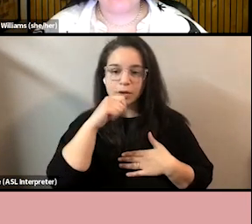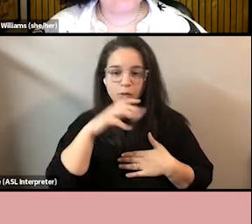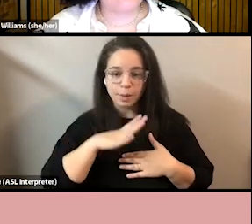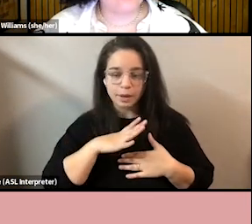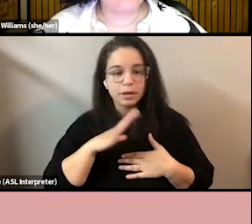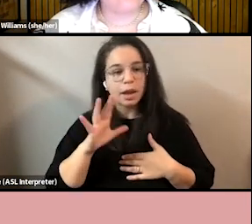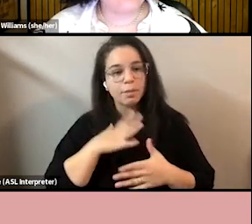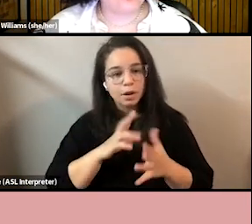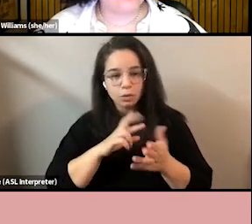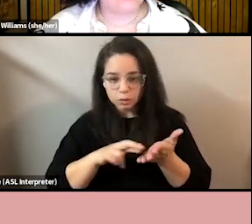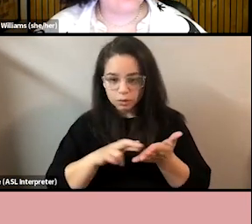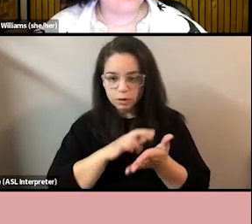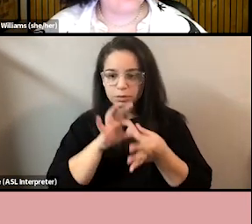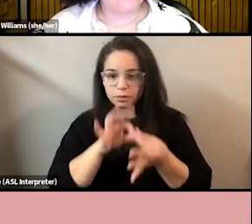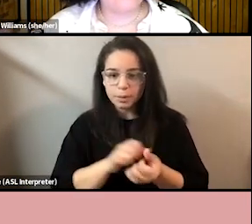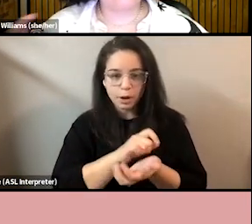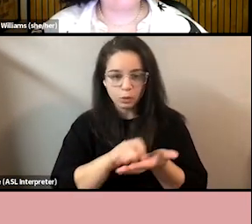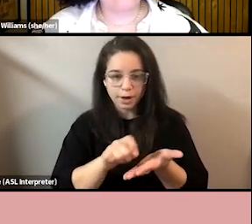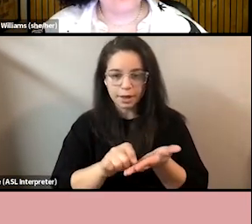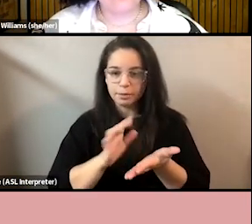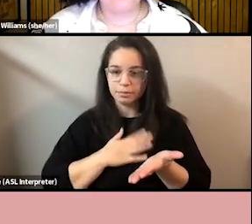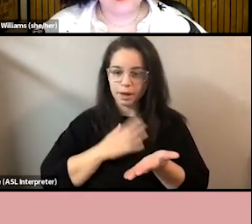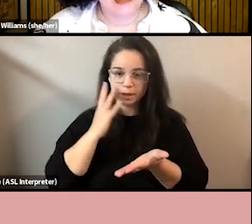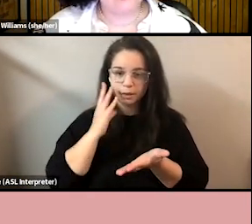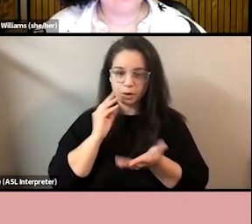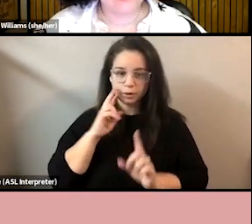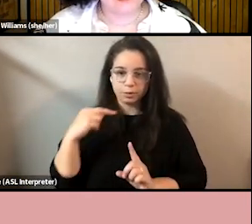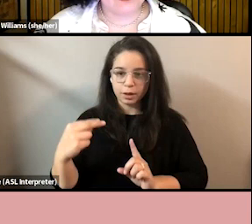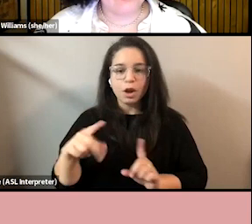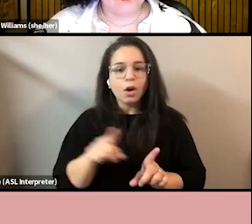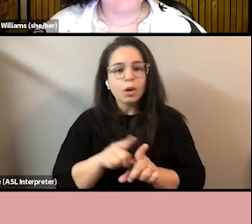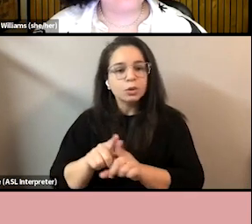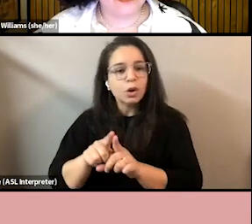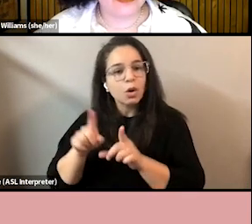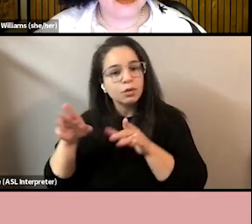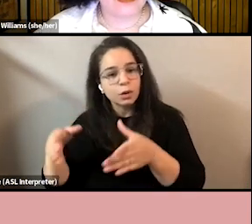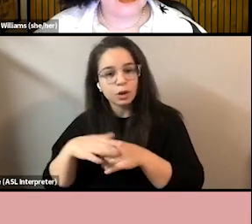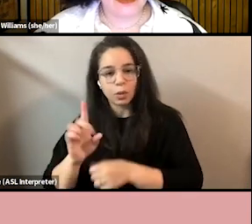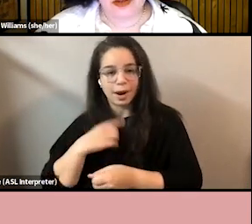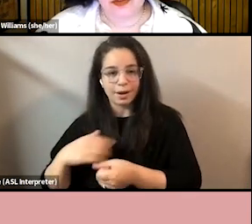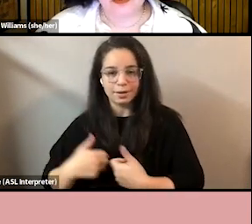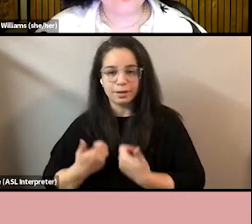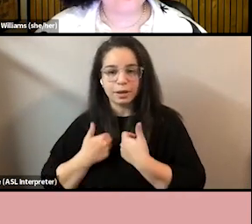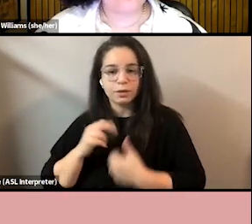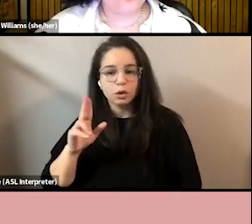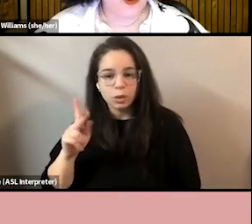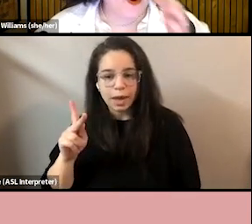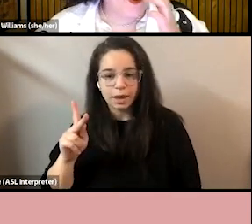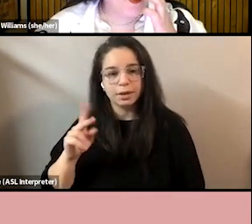area of my research and of my writing. It's also really UK and US heavy, which I'll touch on as we go through.